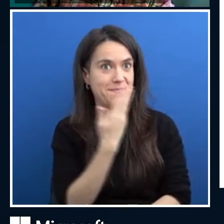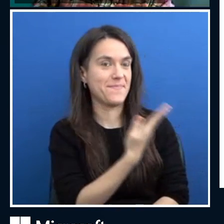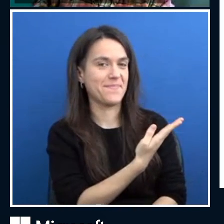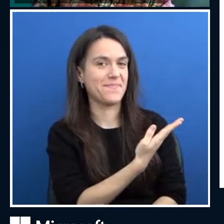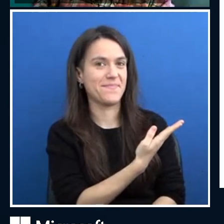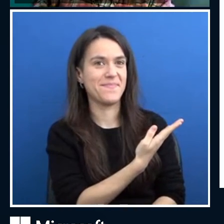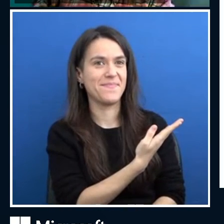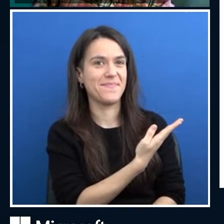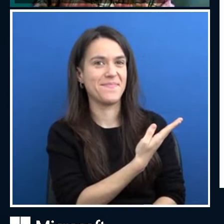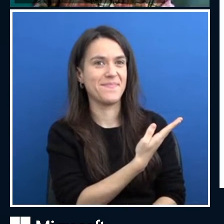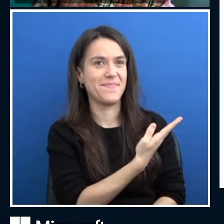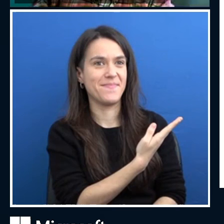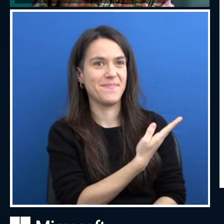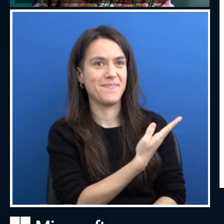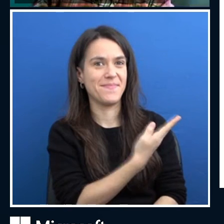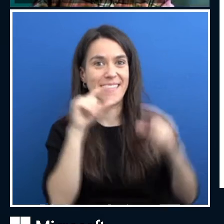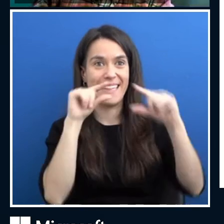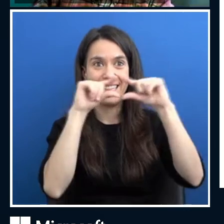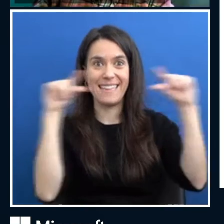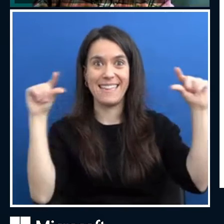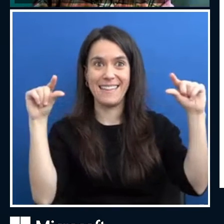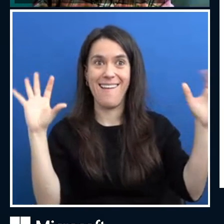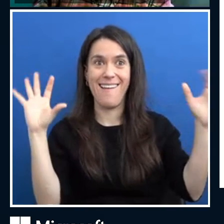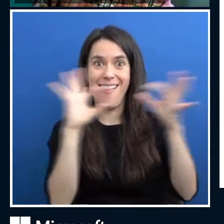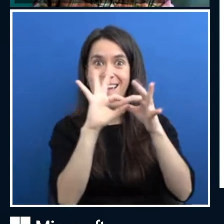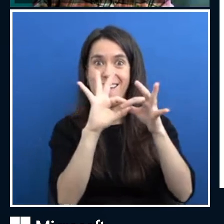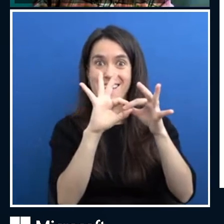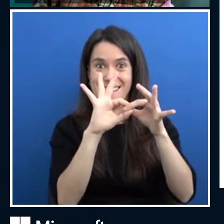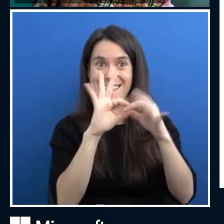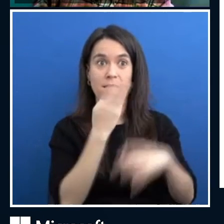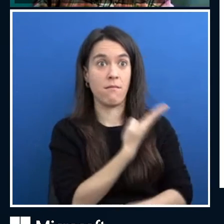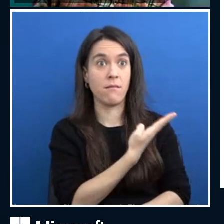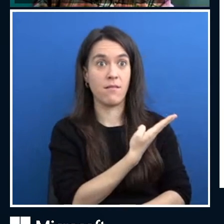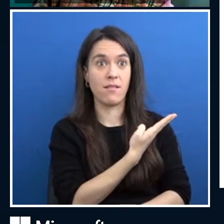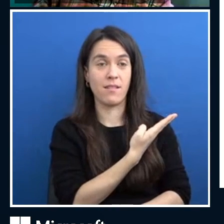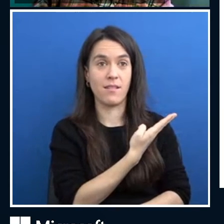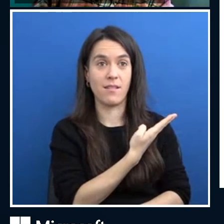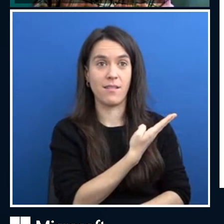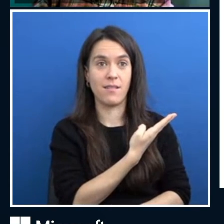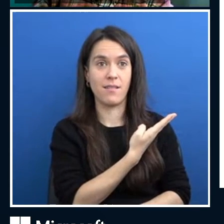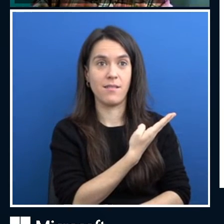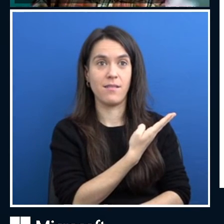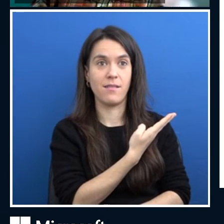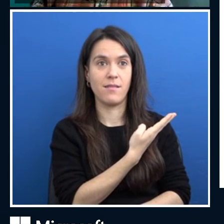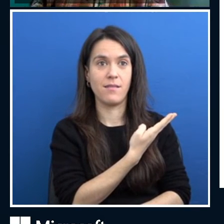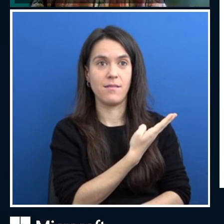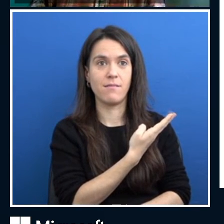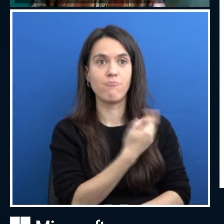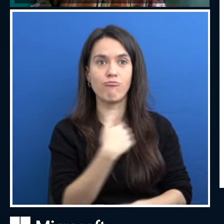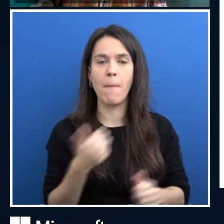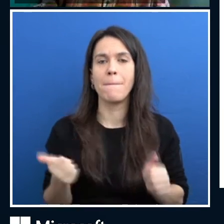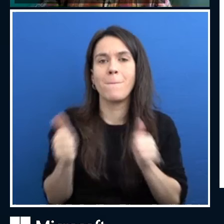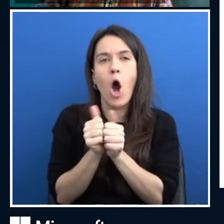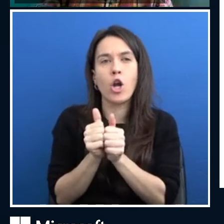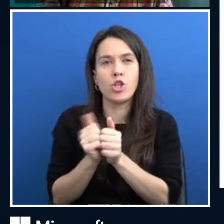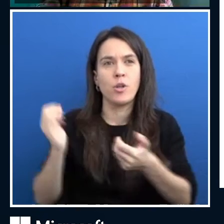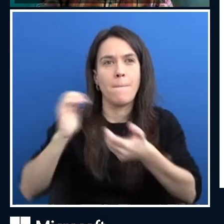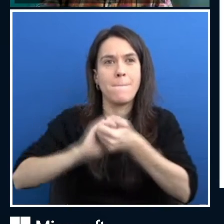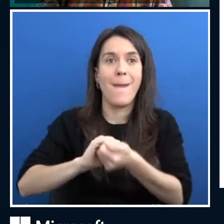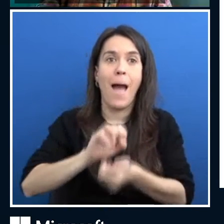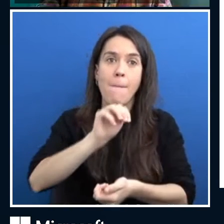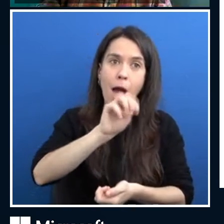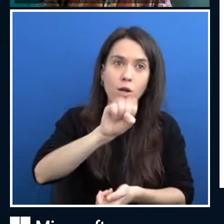bus school. Um, and this is in partnership with one of the most amazing business schools in the world. Um, and they've created some great